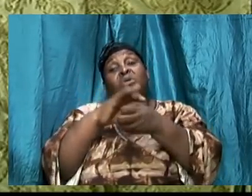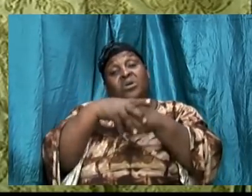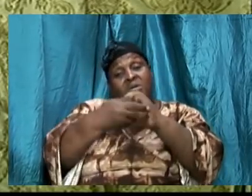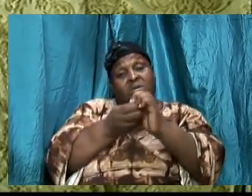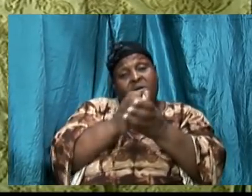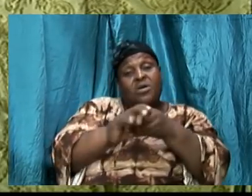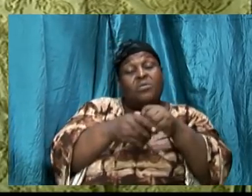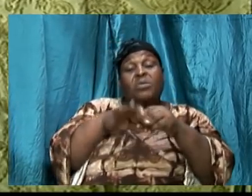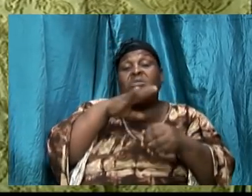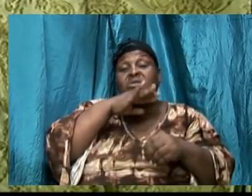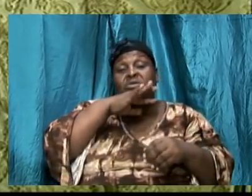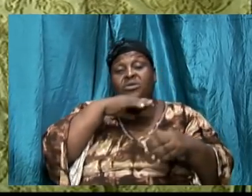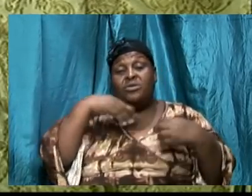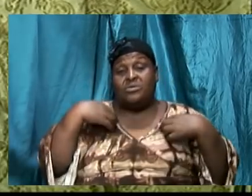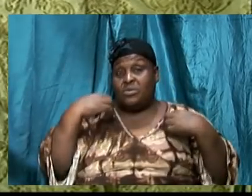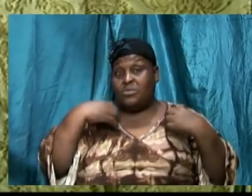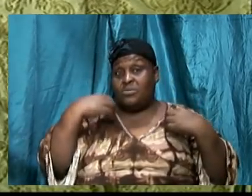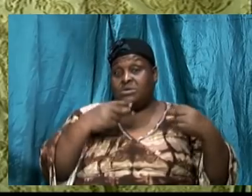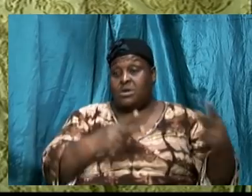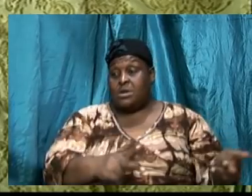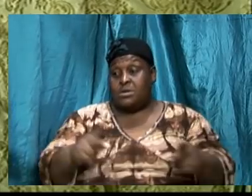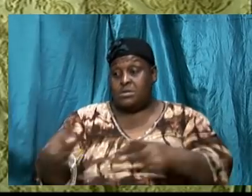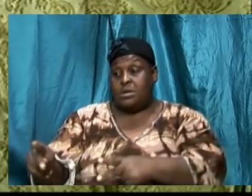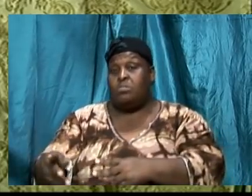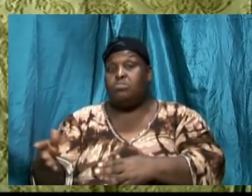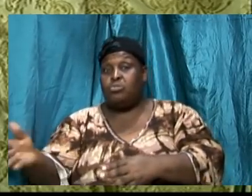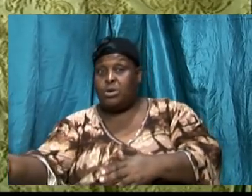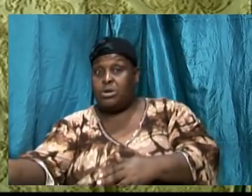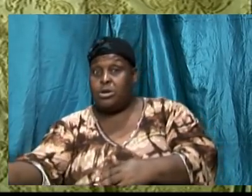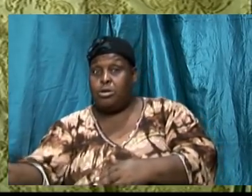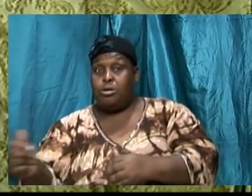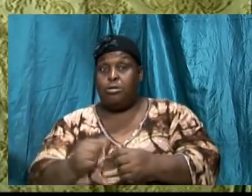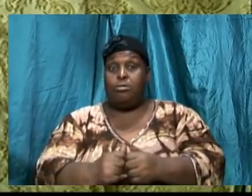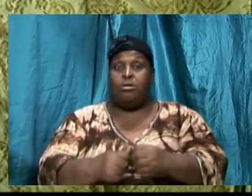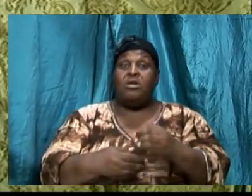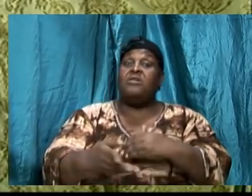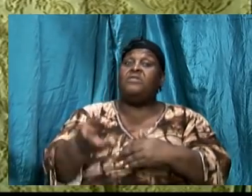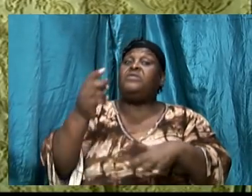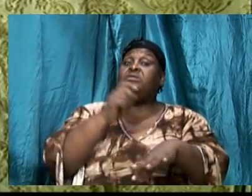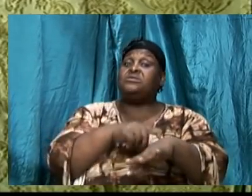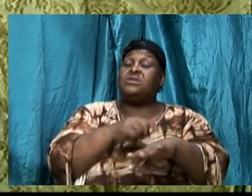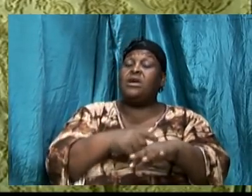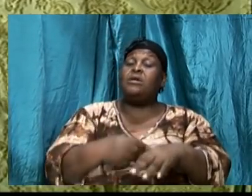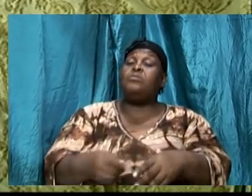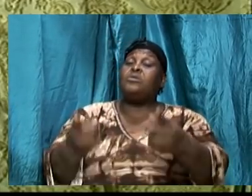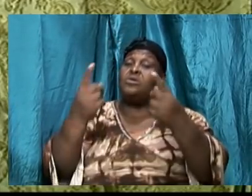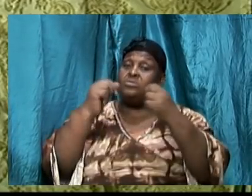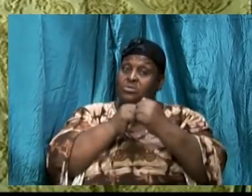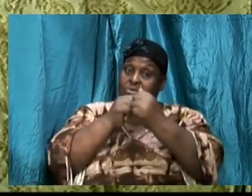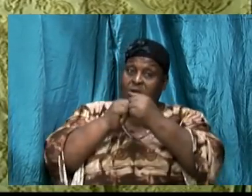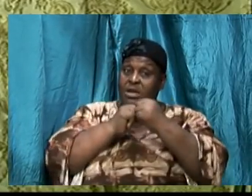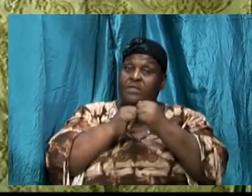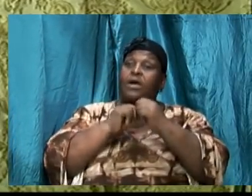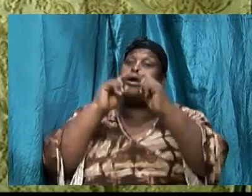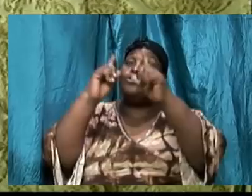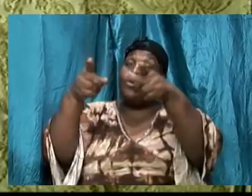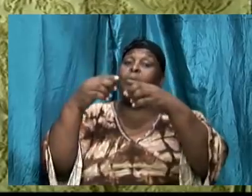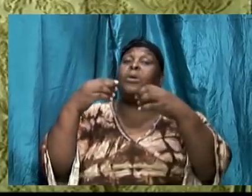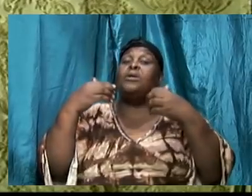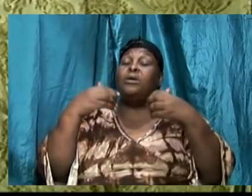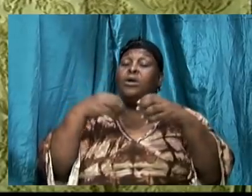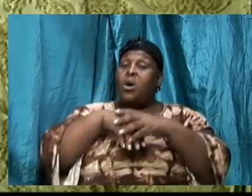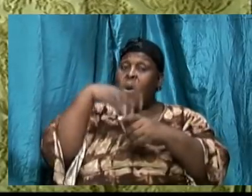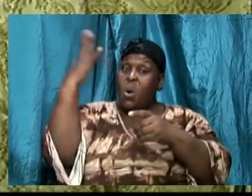they must go and all of those kind of things there are going to be times when we have to get ourselves together and say come we're going to go out and have dinner over there